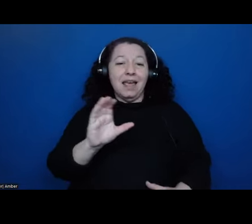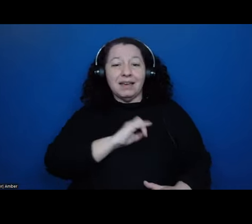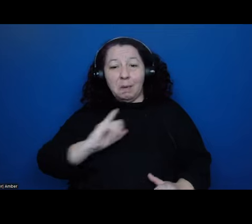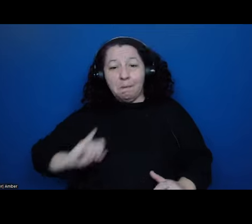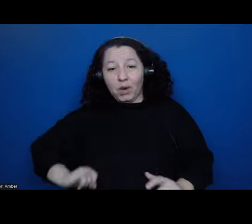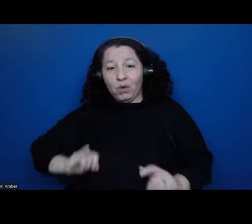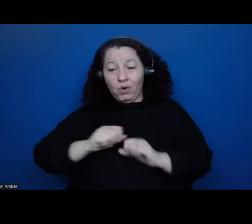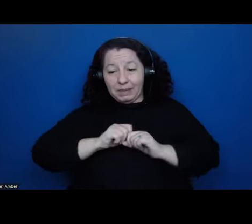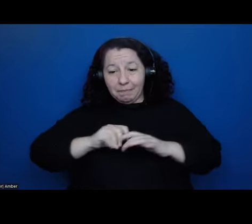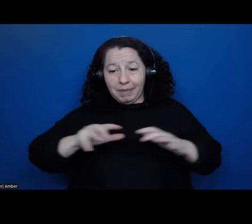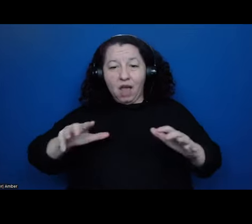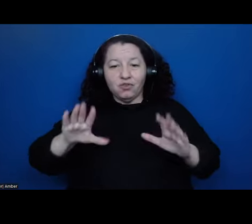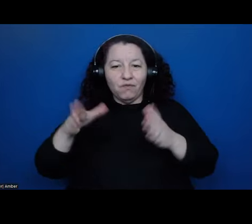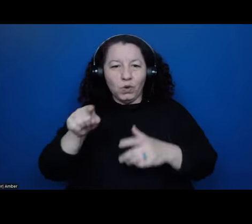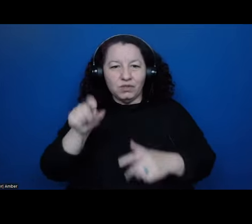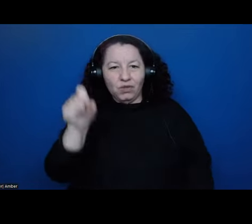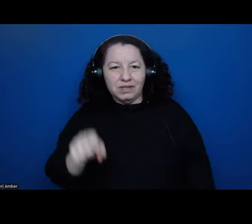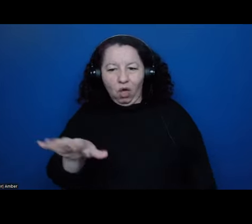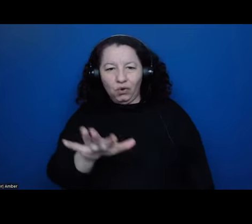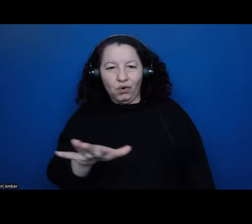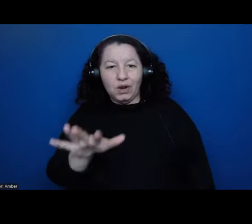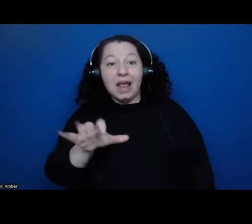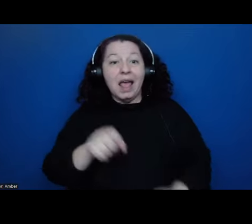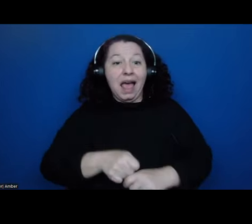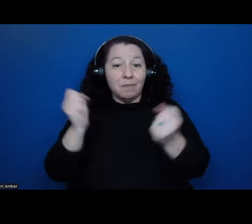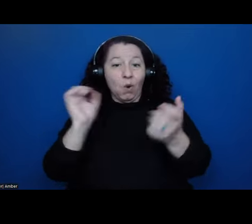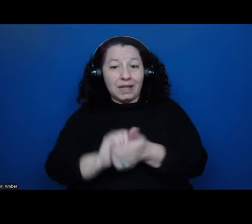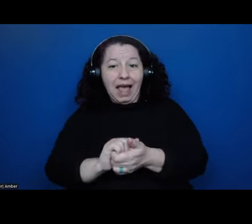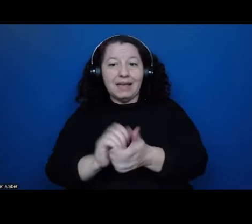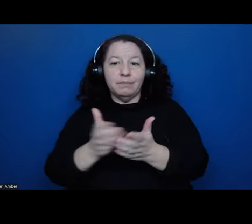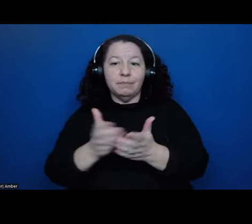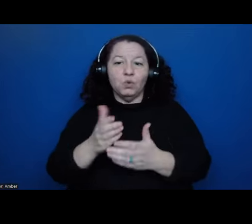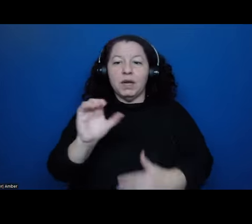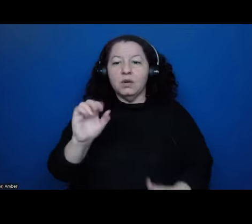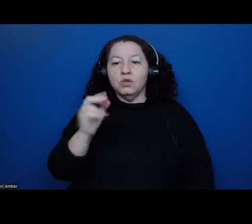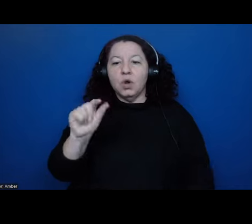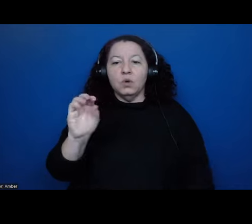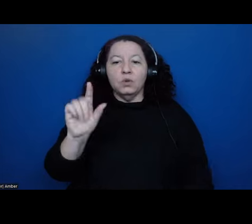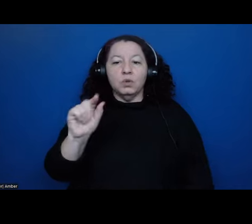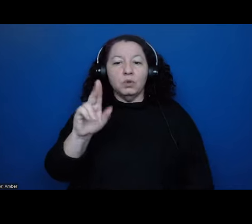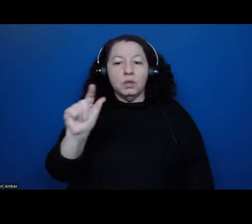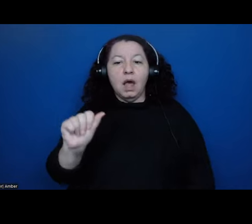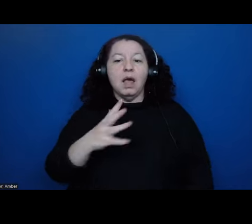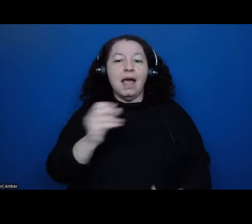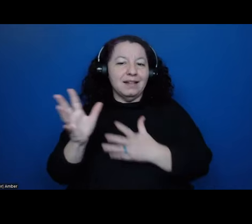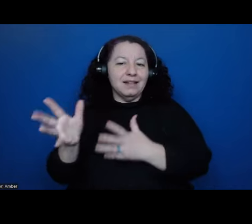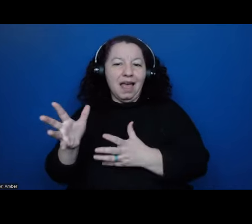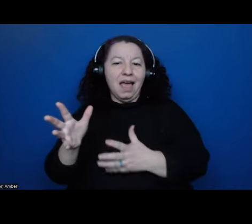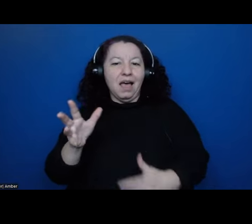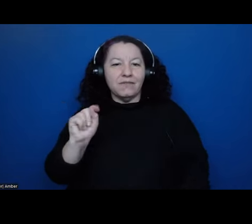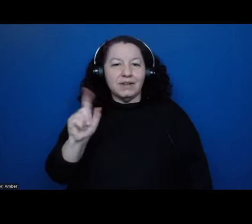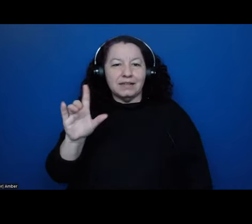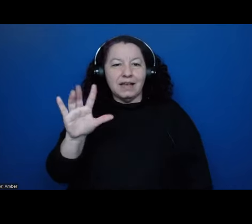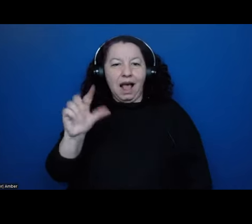broke that alliance with both Huehuatzingo and Cholula, um, and left Tlaxcala isolated. And so they, they lost their,